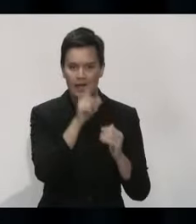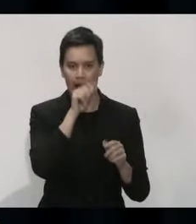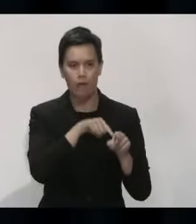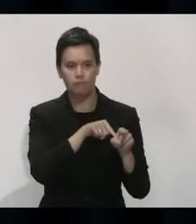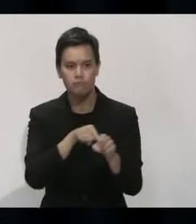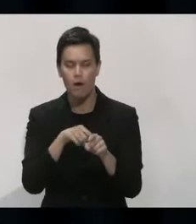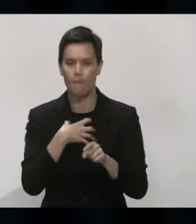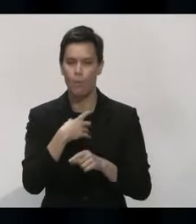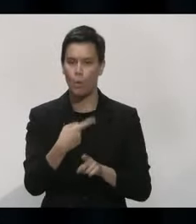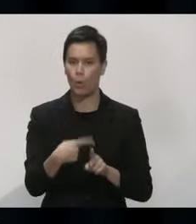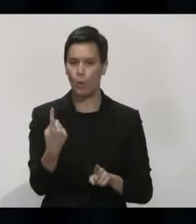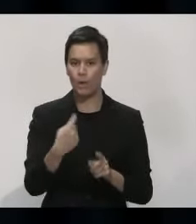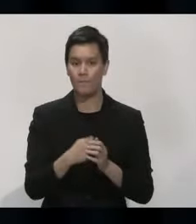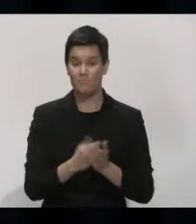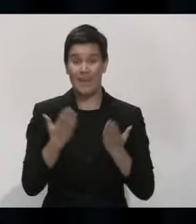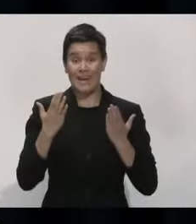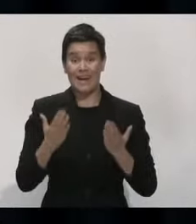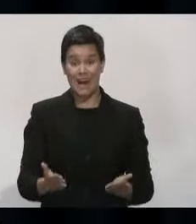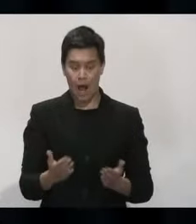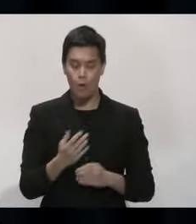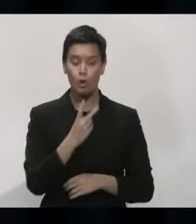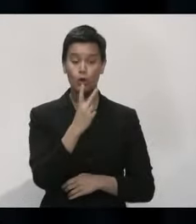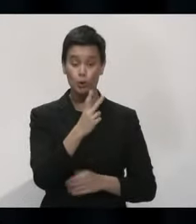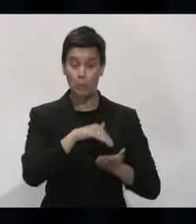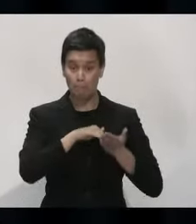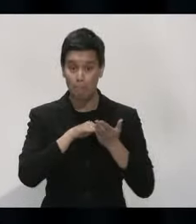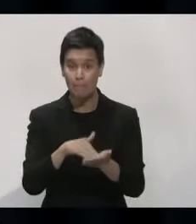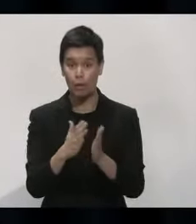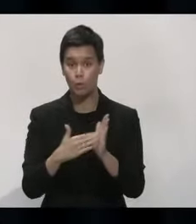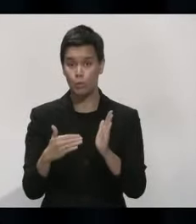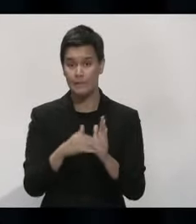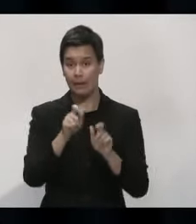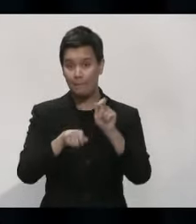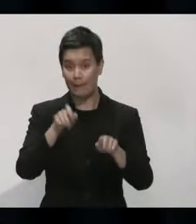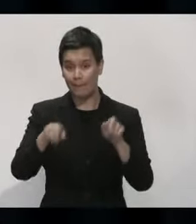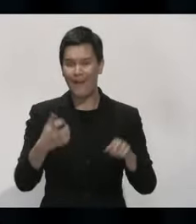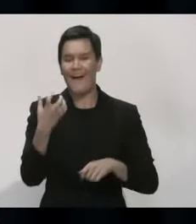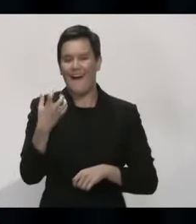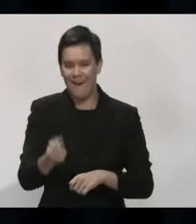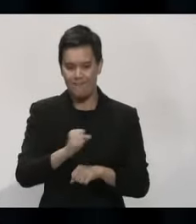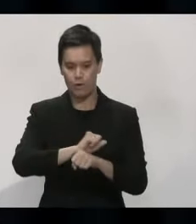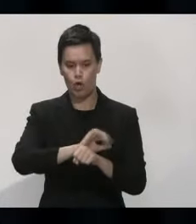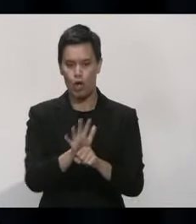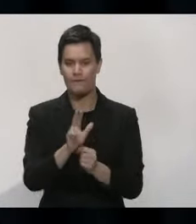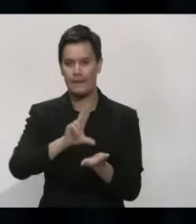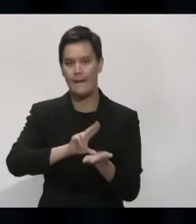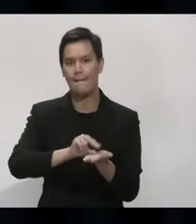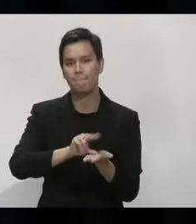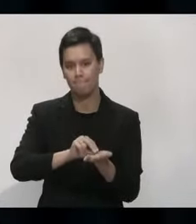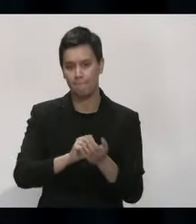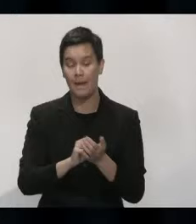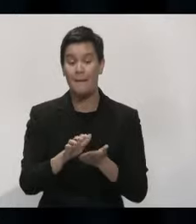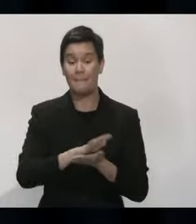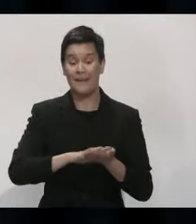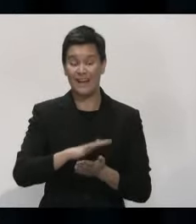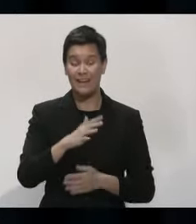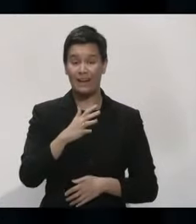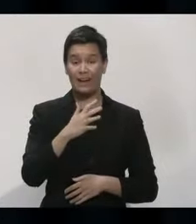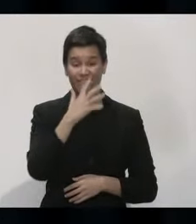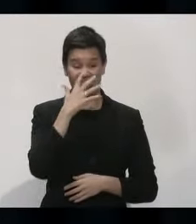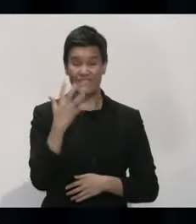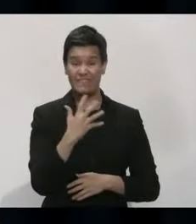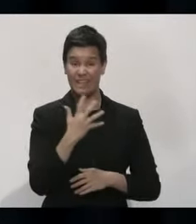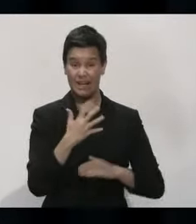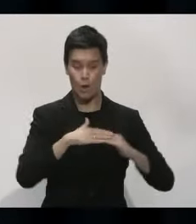have now signed up for the COVID Tracer app. So that's 50% of the population aged 15 and over. The high uptake